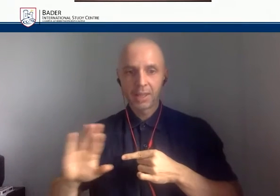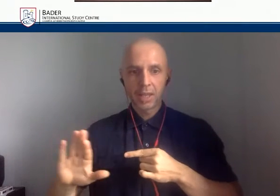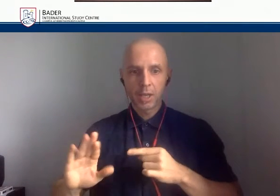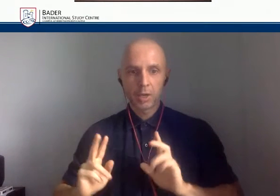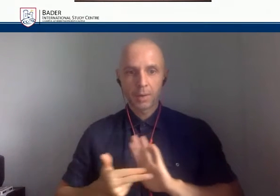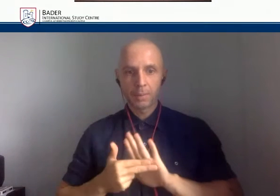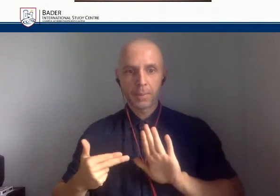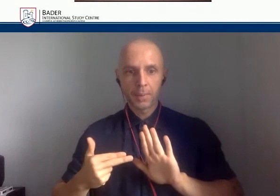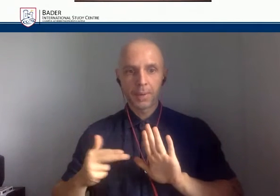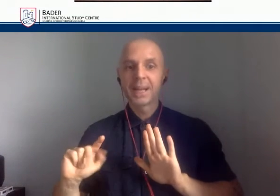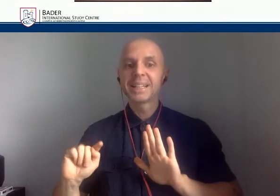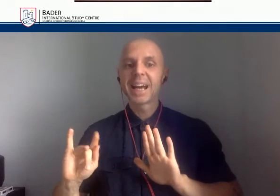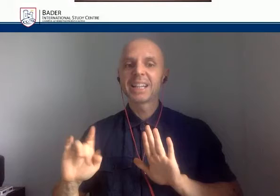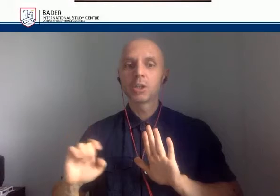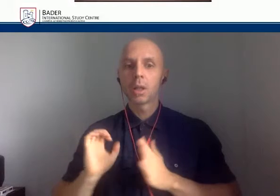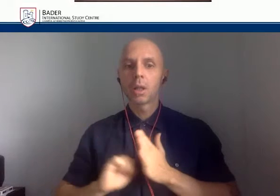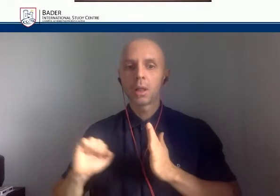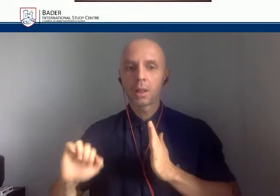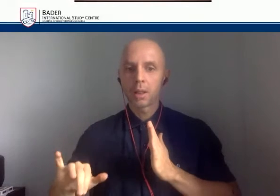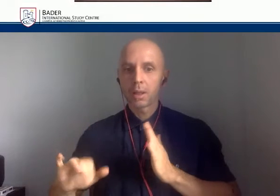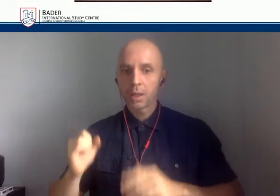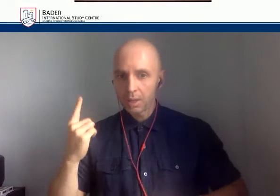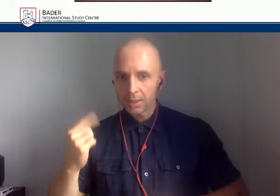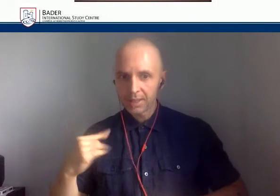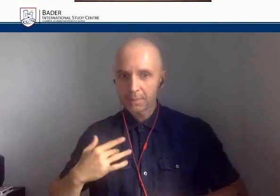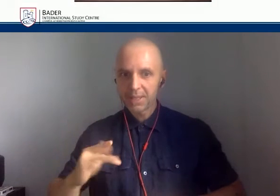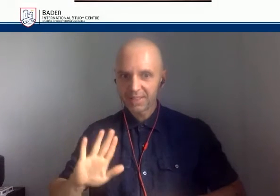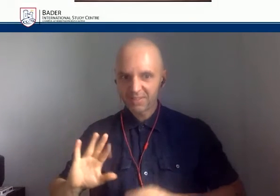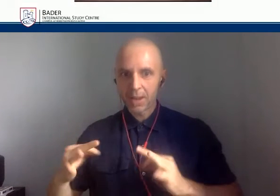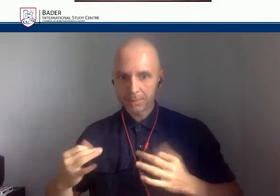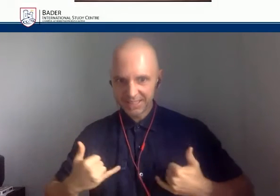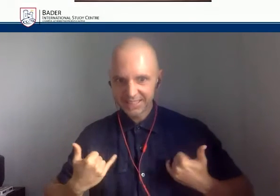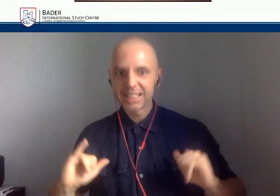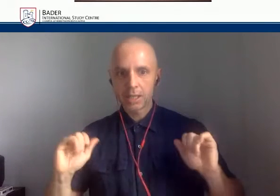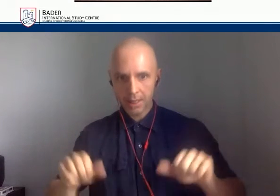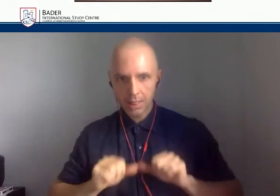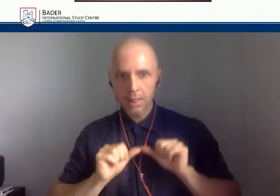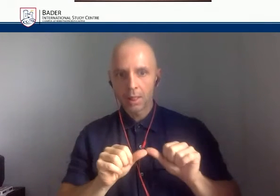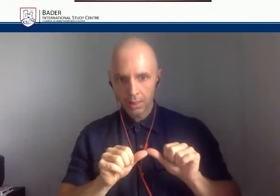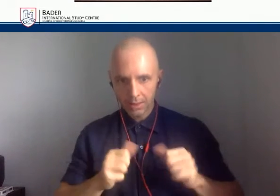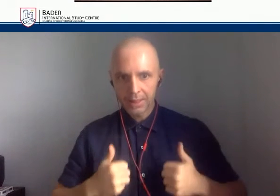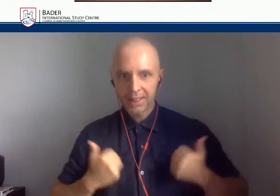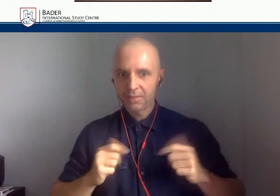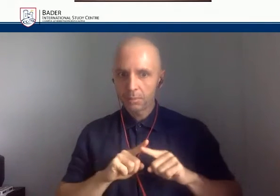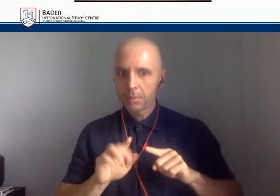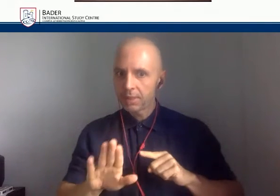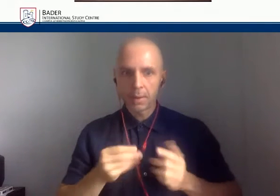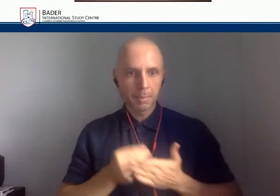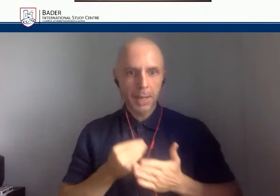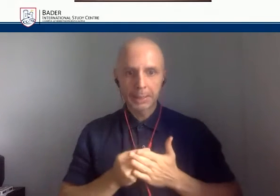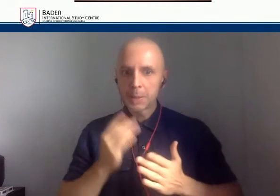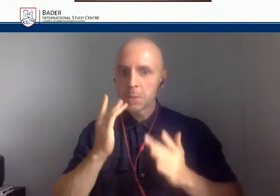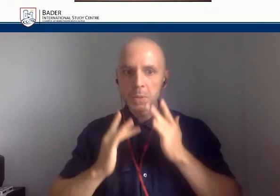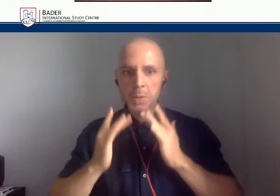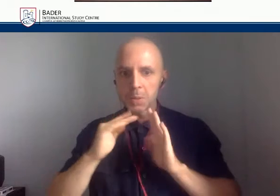in impoverishment. In the late 1500s, Queen Elizabeth returns the